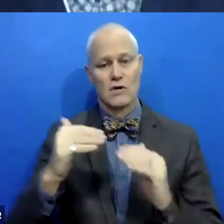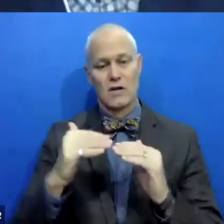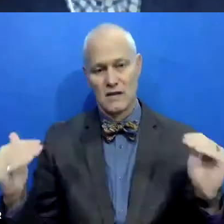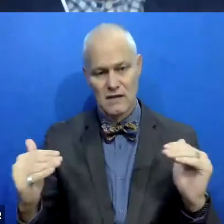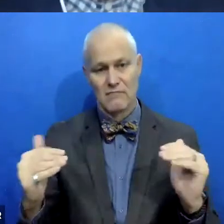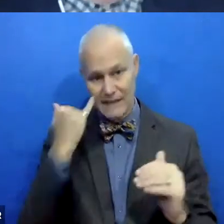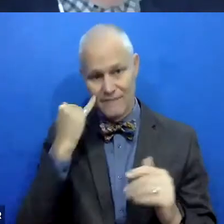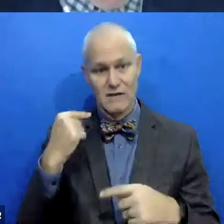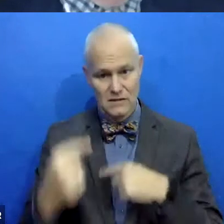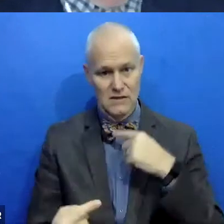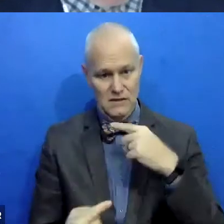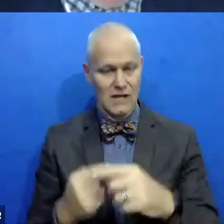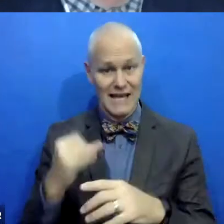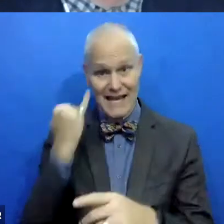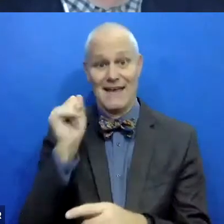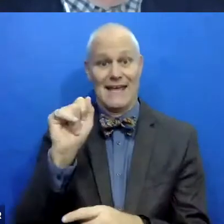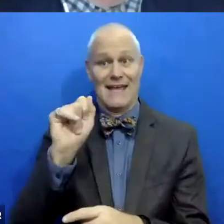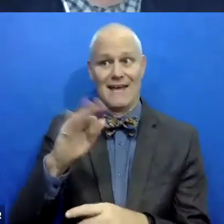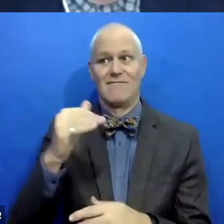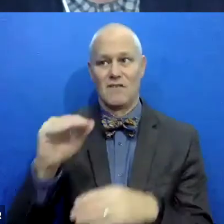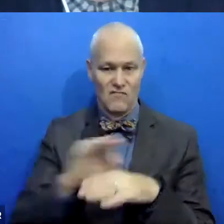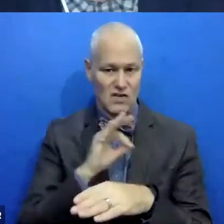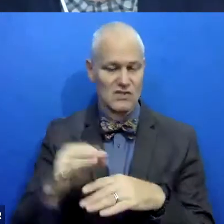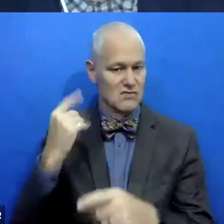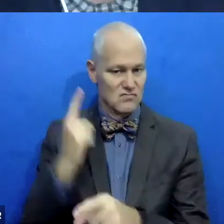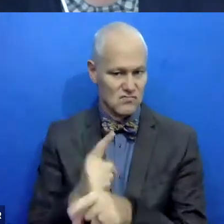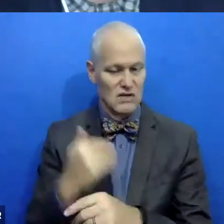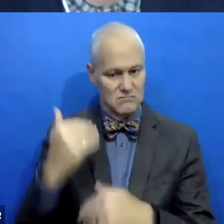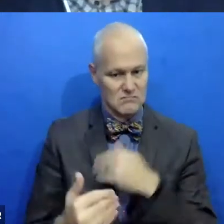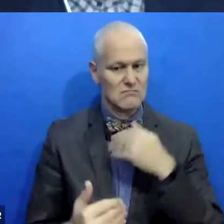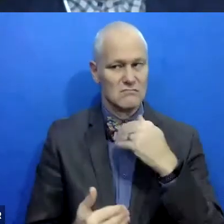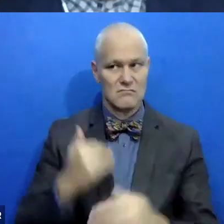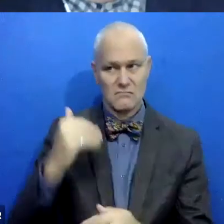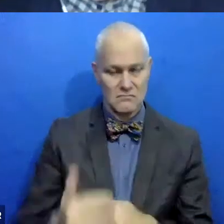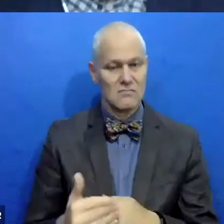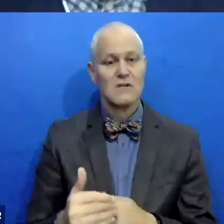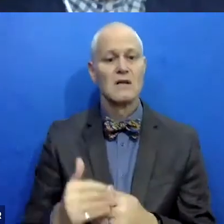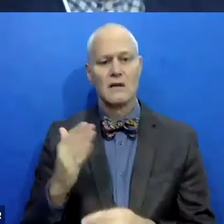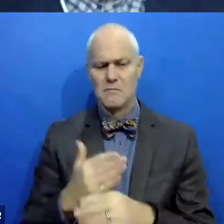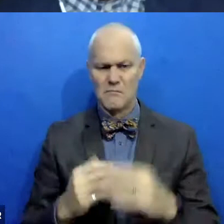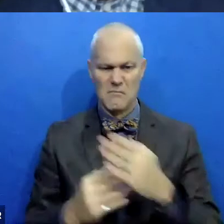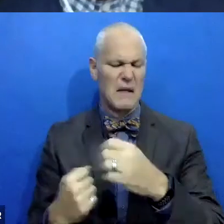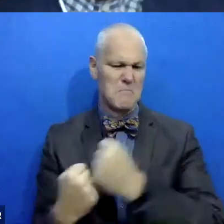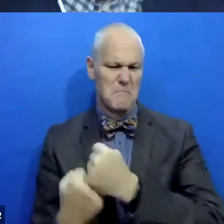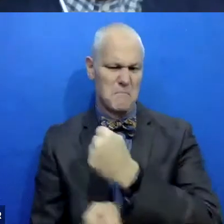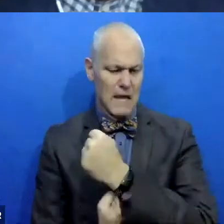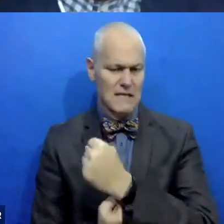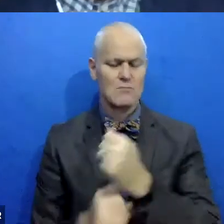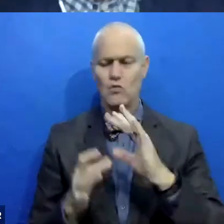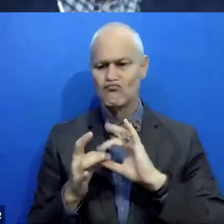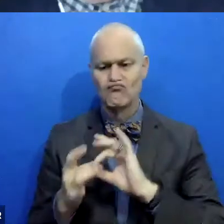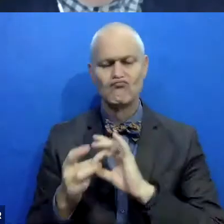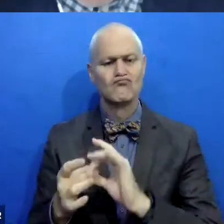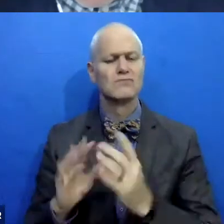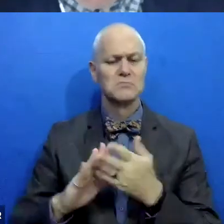happening, functioning the way it's meant to function is that, um, after having built a base of some camaraderie, some community, some